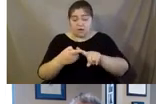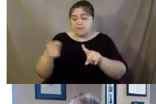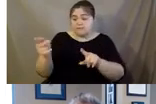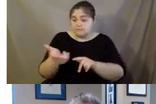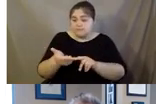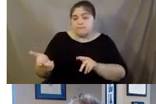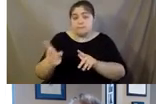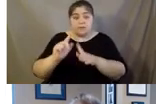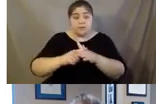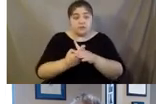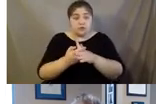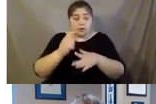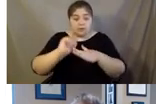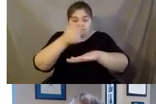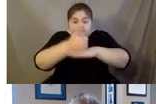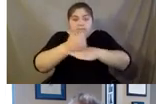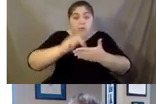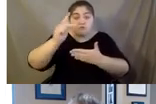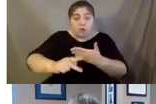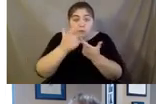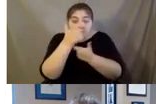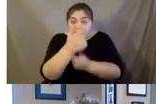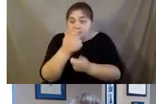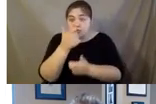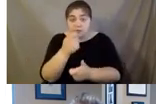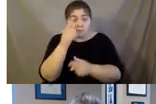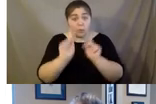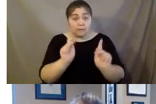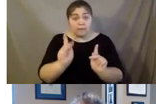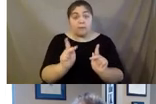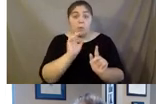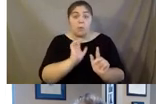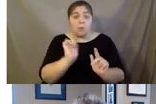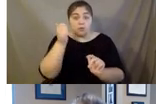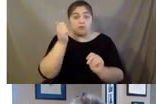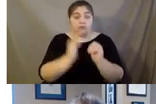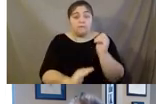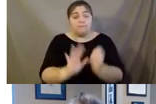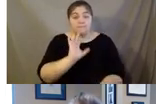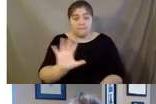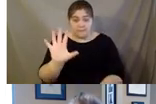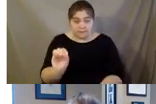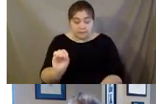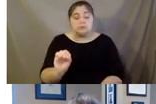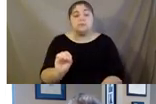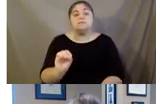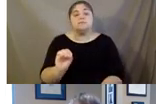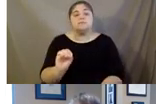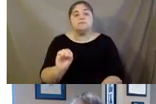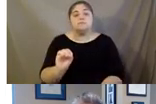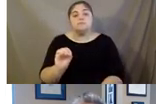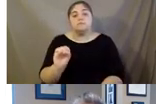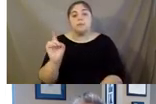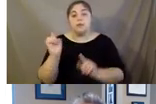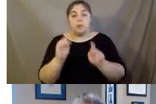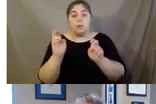programming of interest to, uh, people over 50. And they went back to, um, the owner of the May